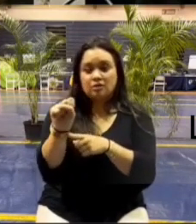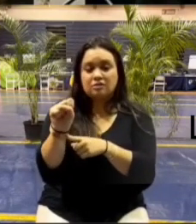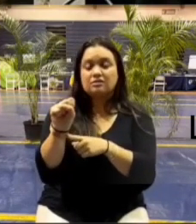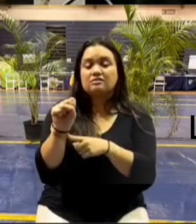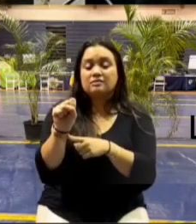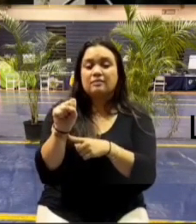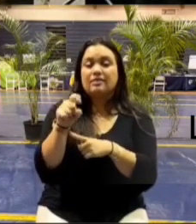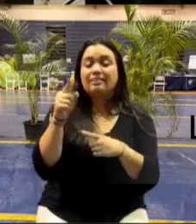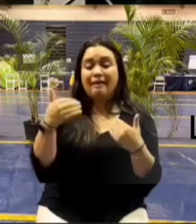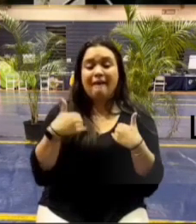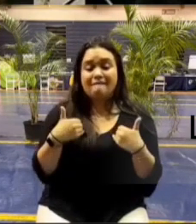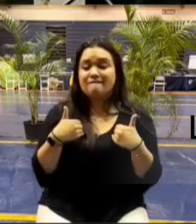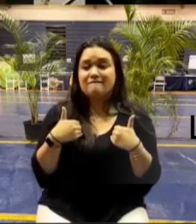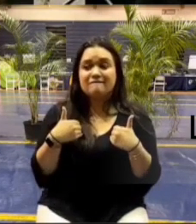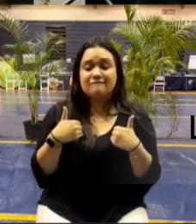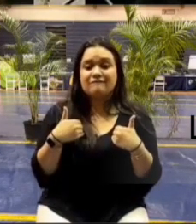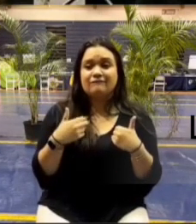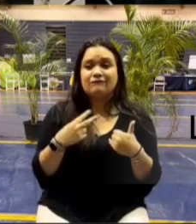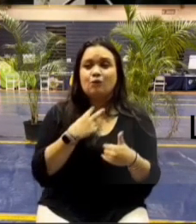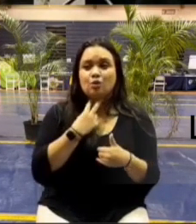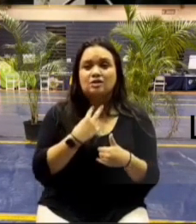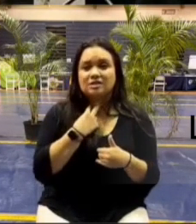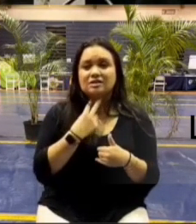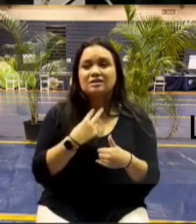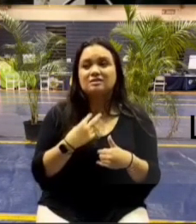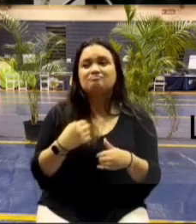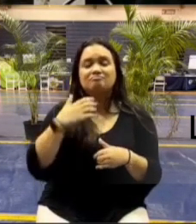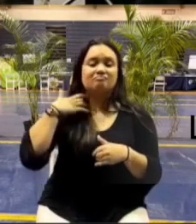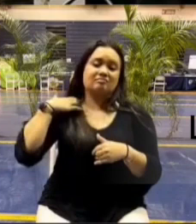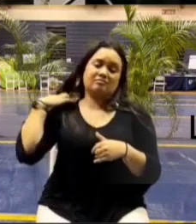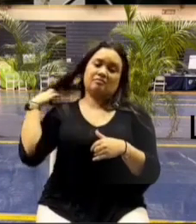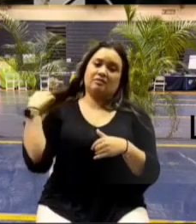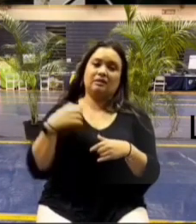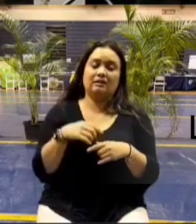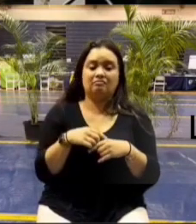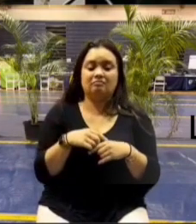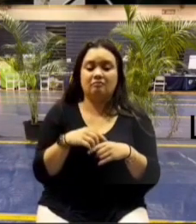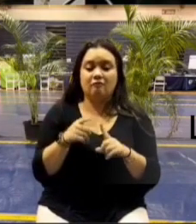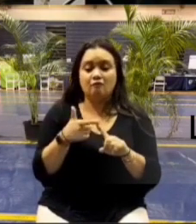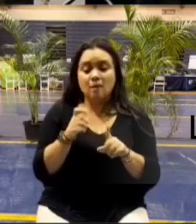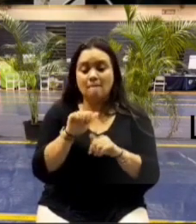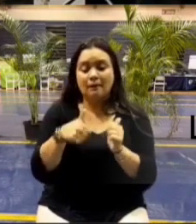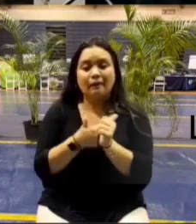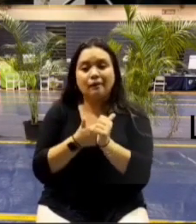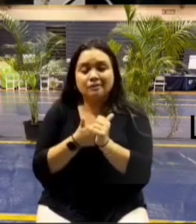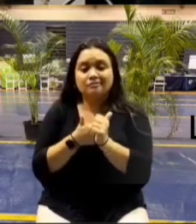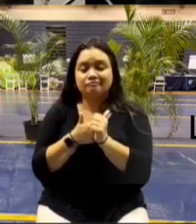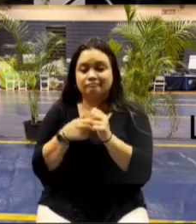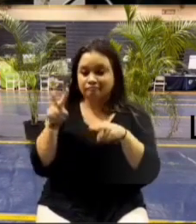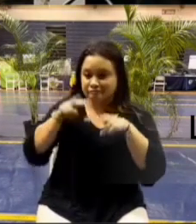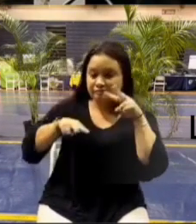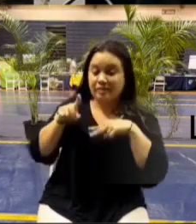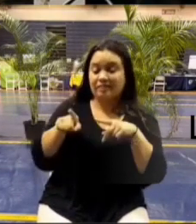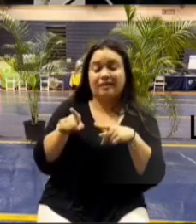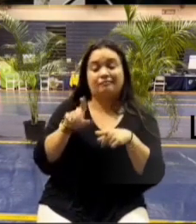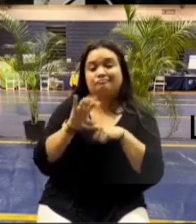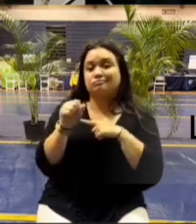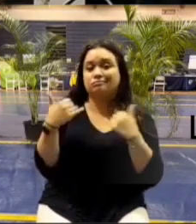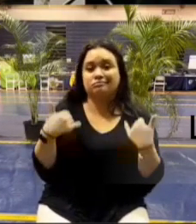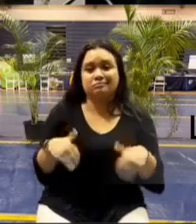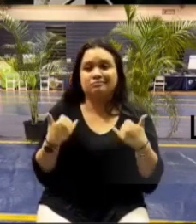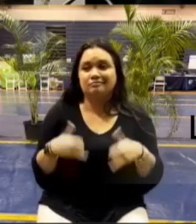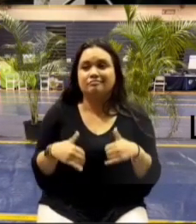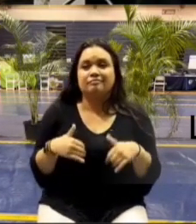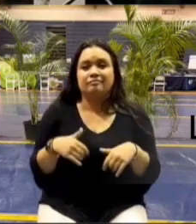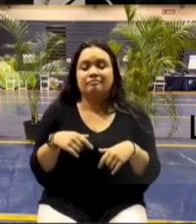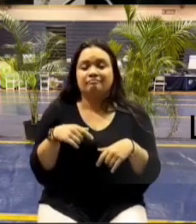and they have voices and i gotta tell you from behind the scenes they've been absolutely incredible for what